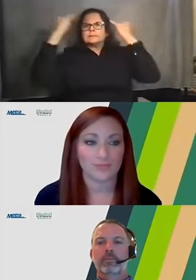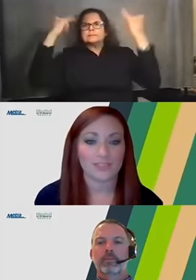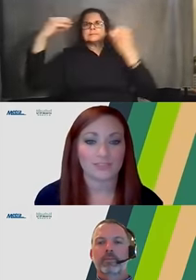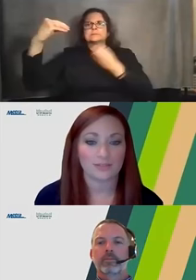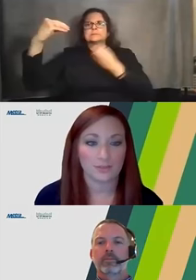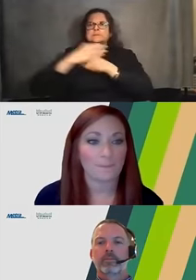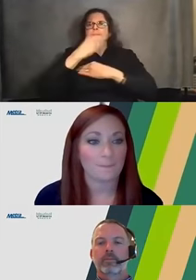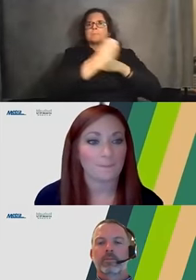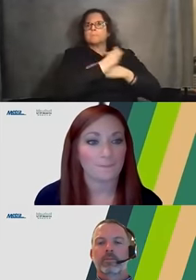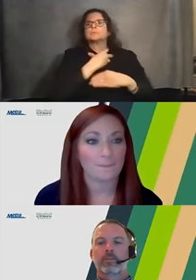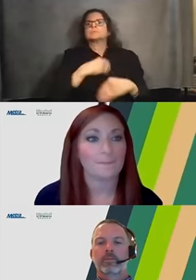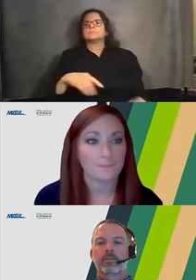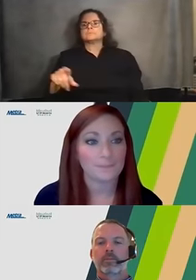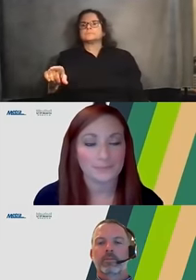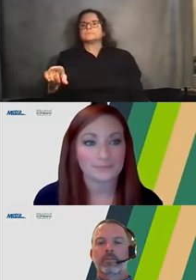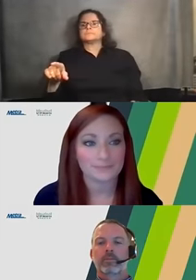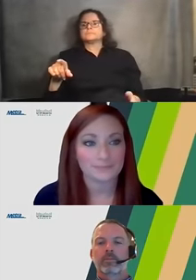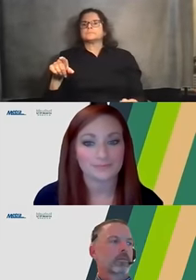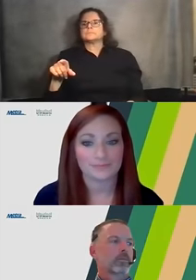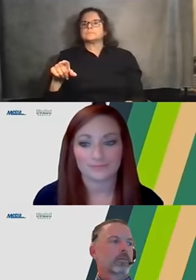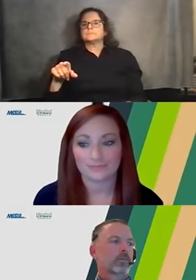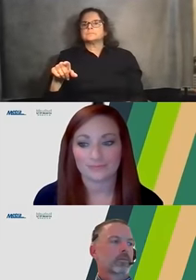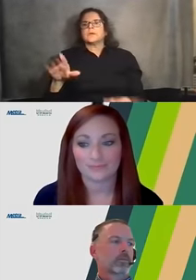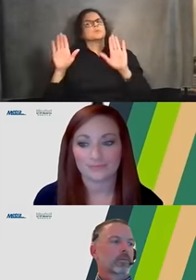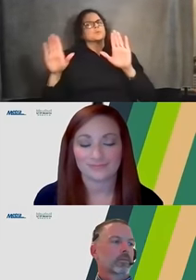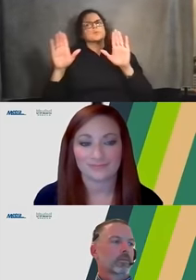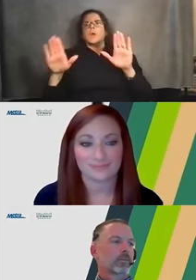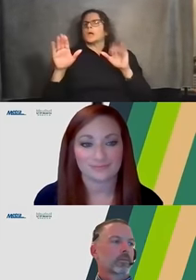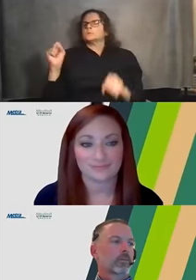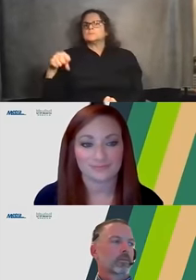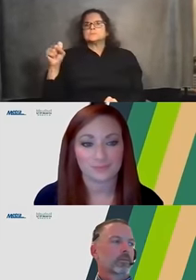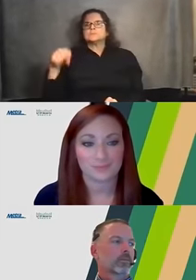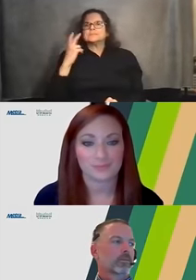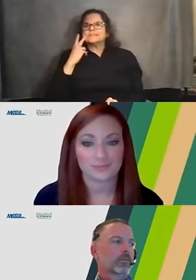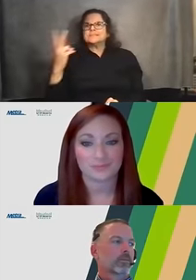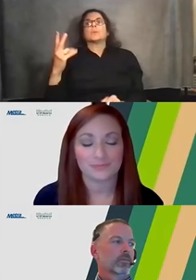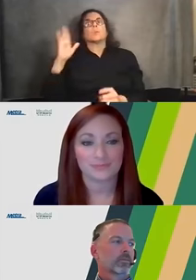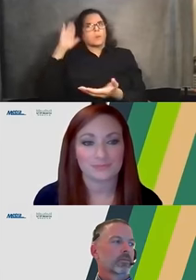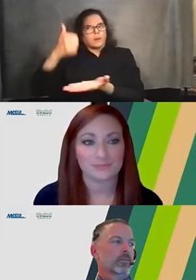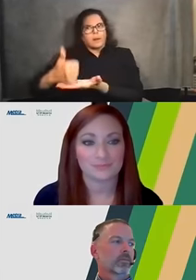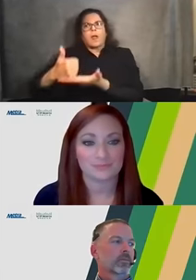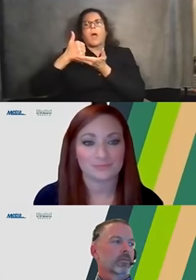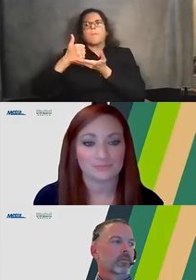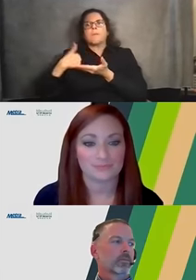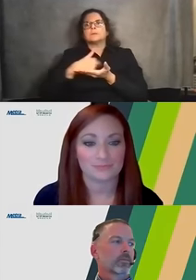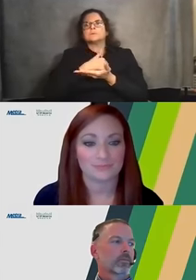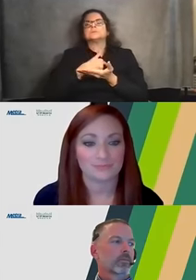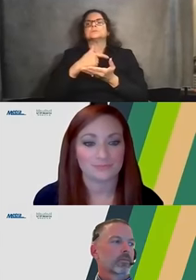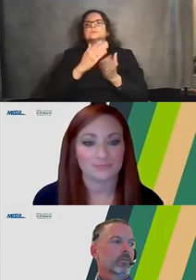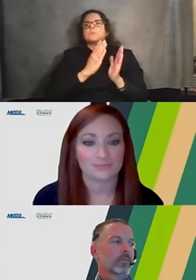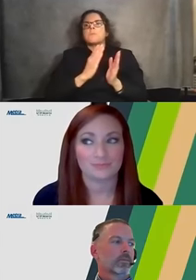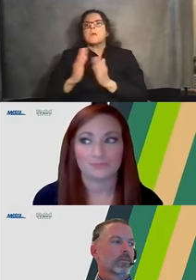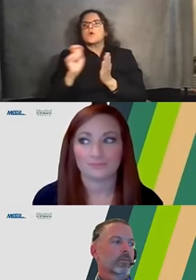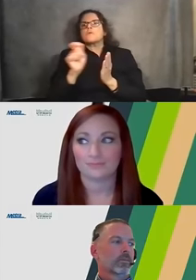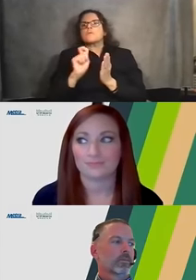Yeah, I just want to echo that. It's, it's great to hear it, um, from, see all of this. will help us, uh, as we're preparing the environmental documents, make sure that we're